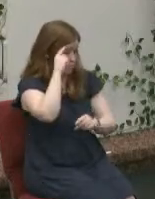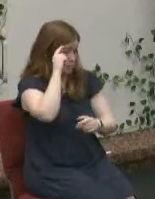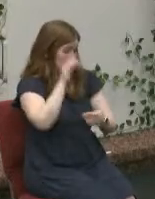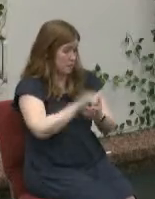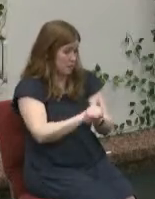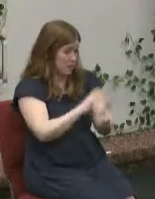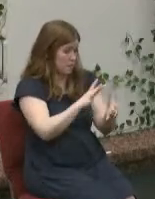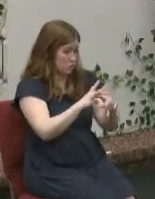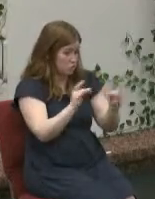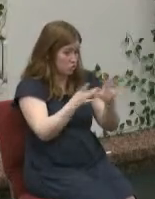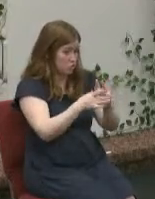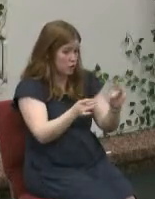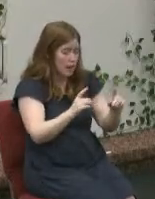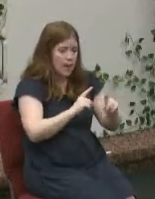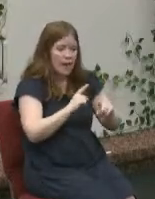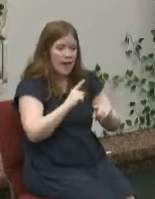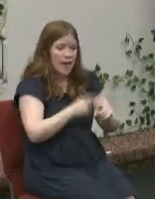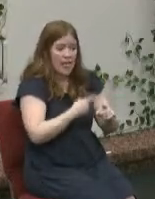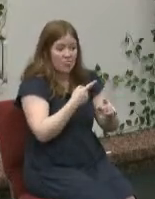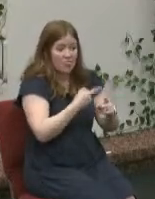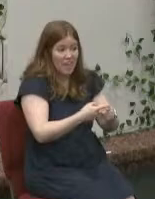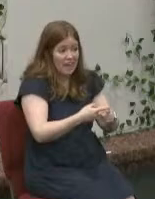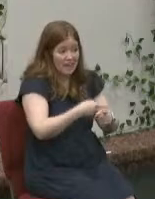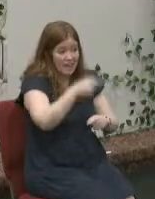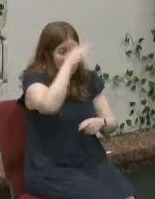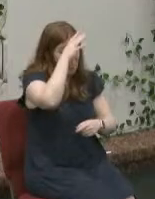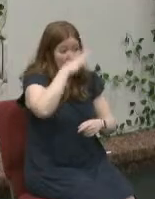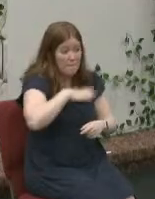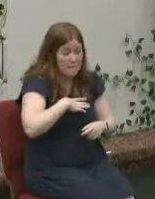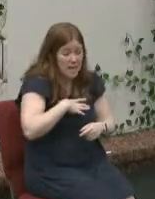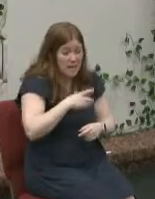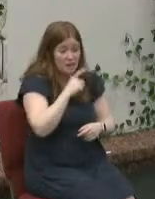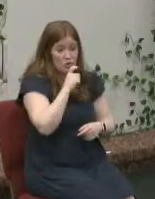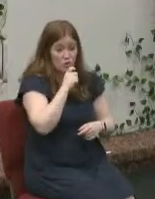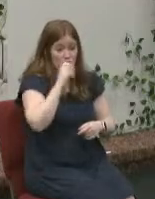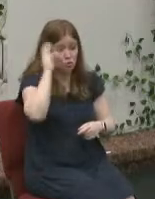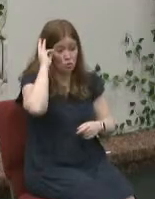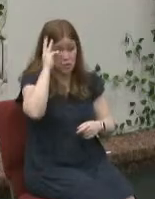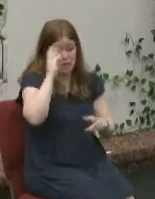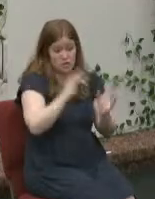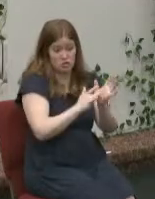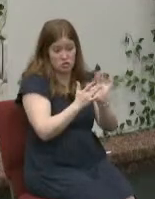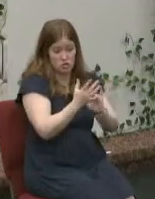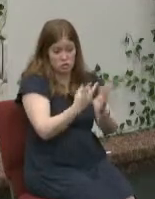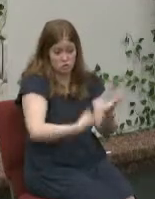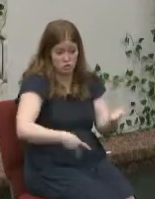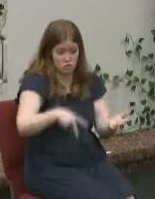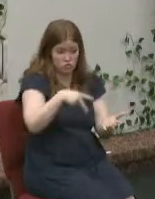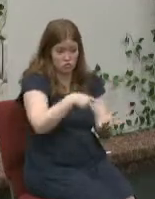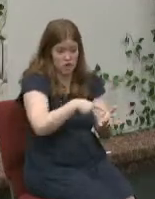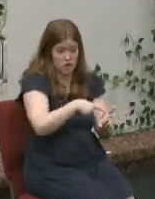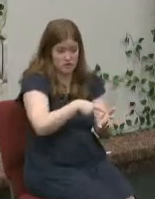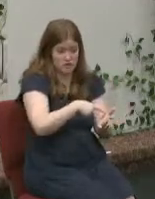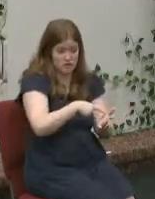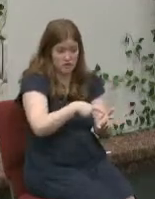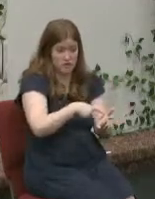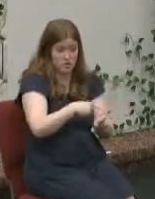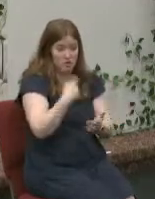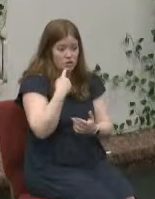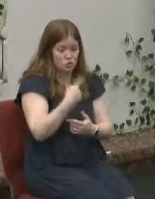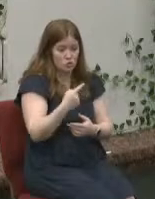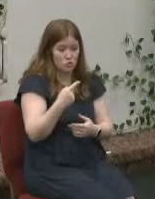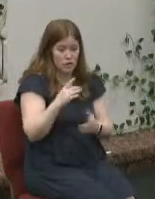the actual men who actually witness not actually jesus rising from the dead but are told the report his own